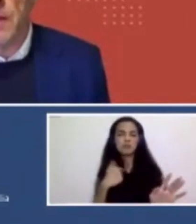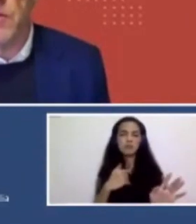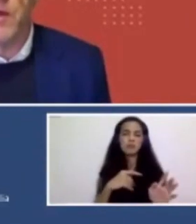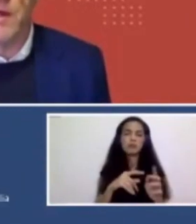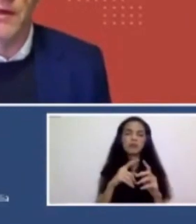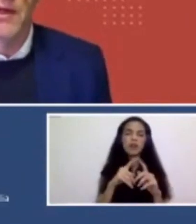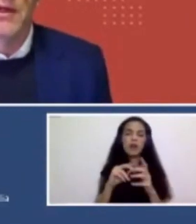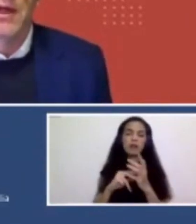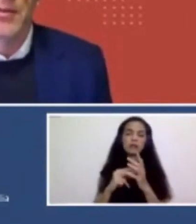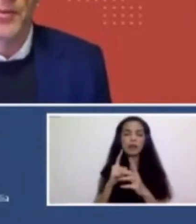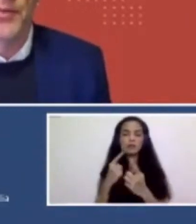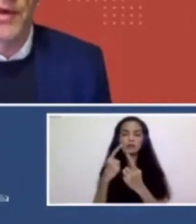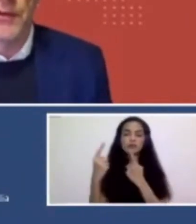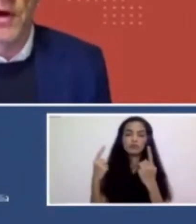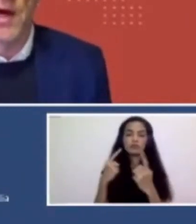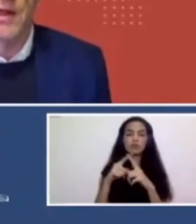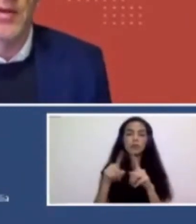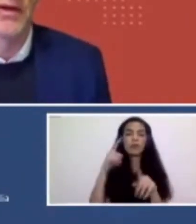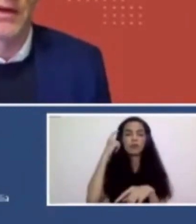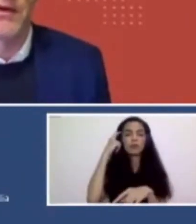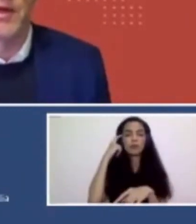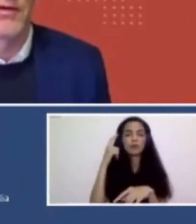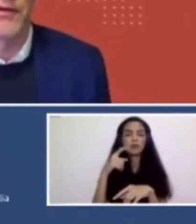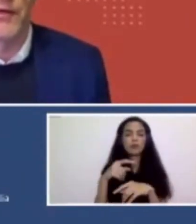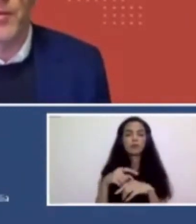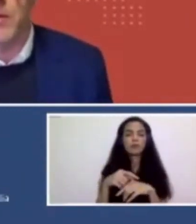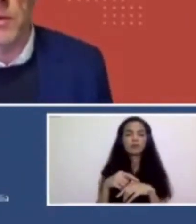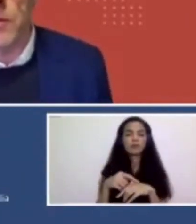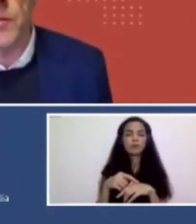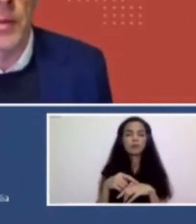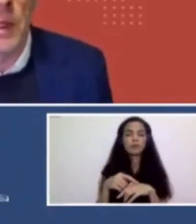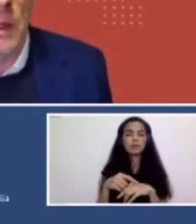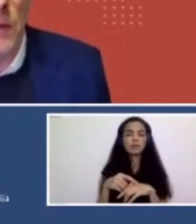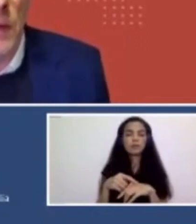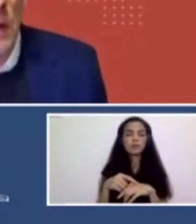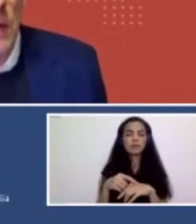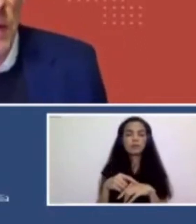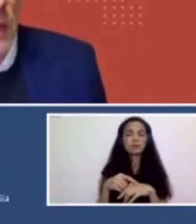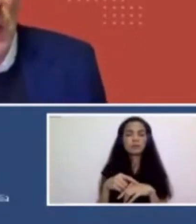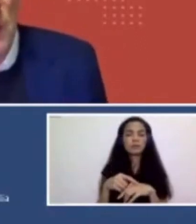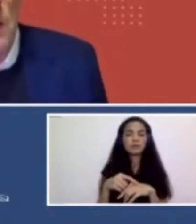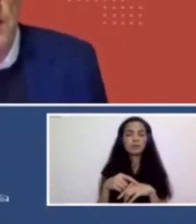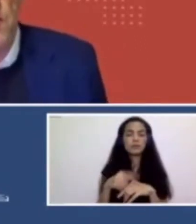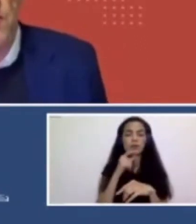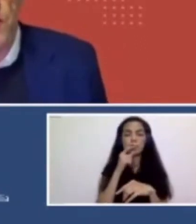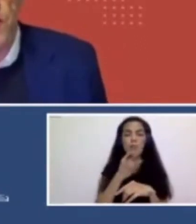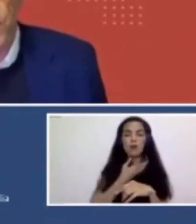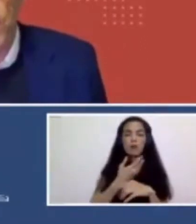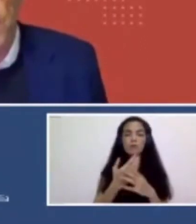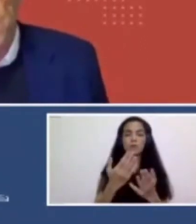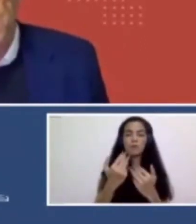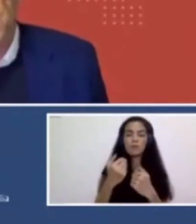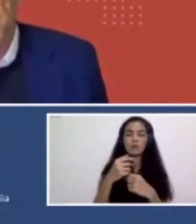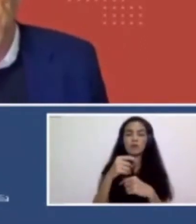that has legislated, um, sent for art committed and they've committed over $50 million to public art since 1989. So there's lots